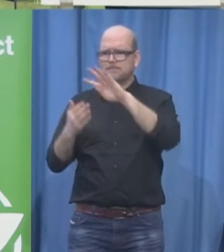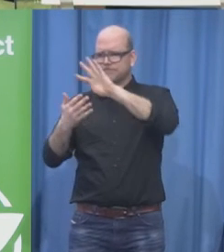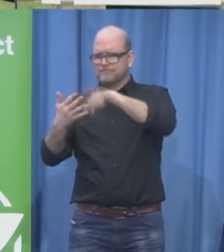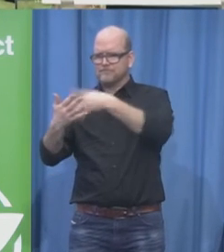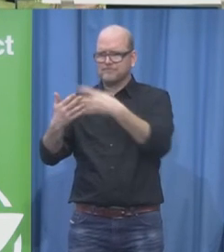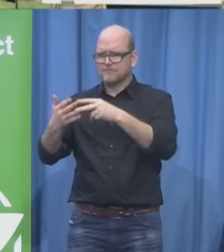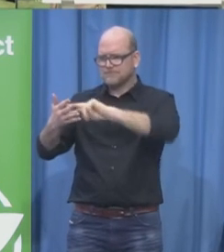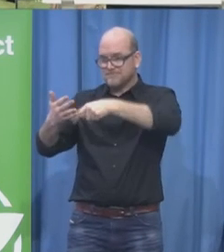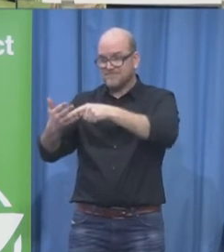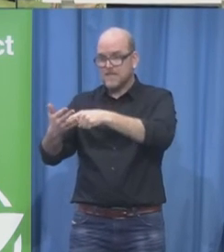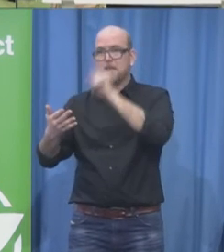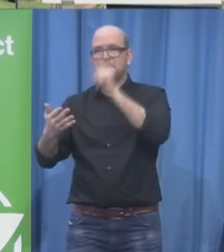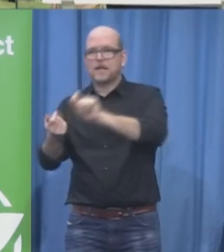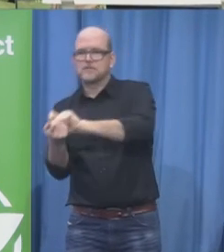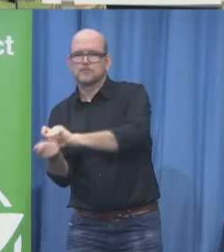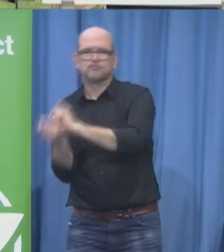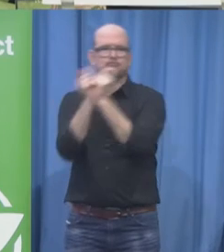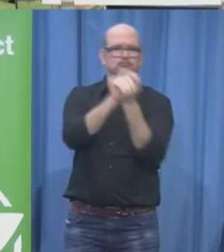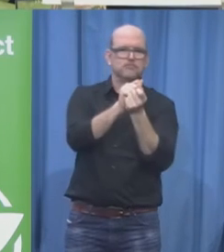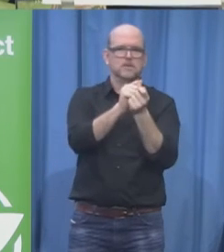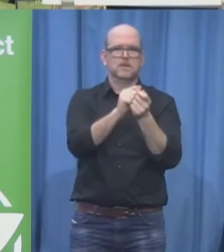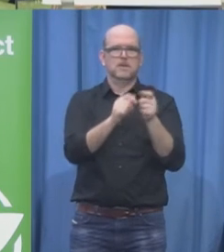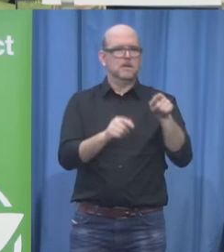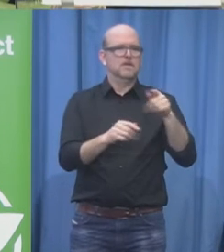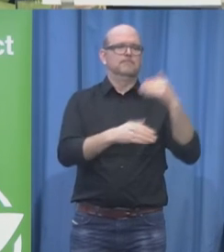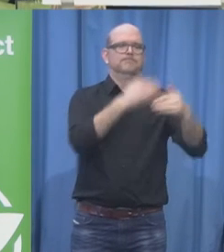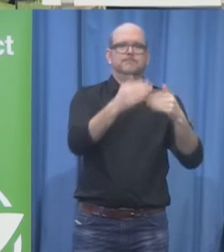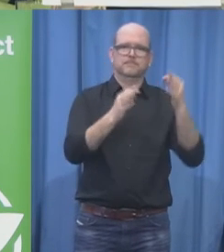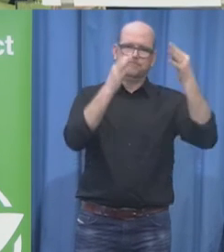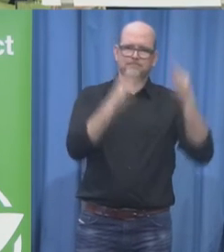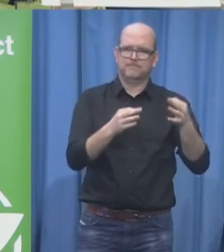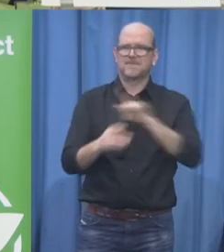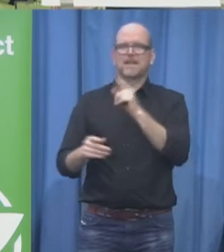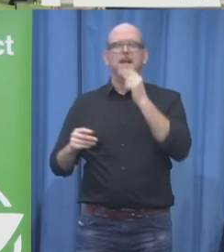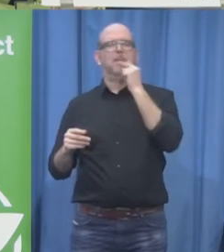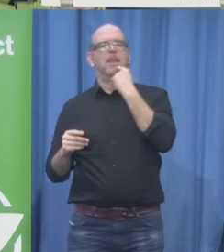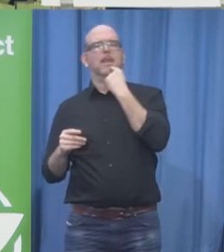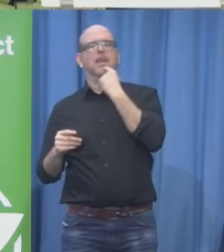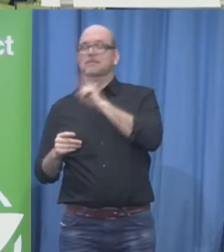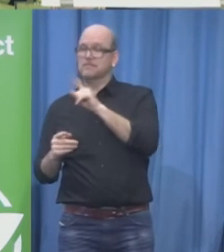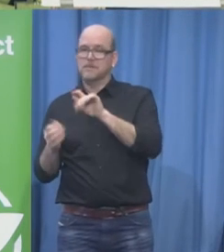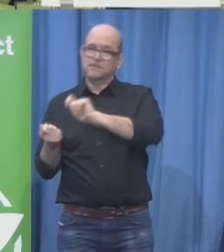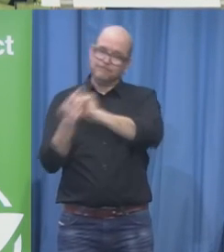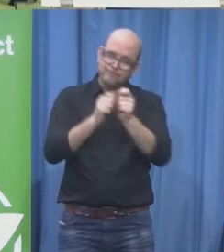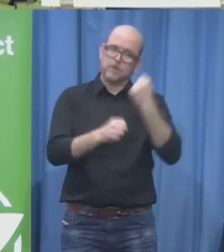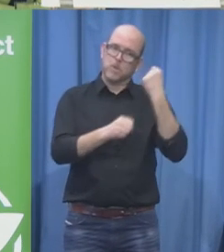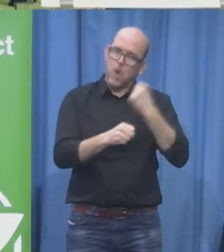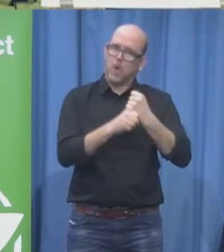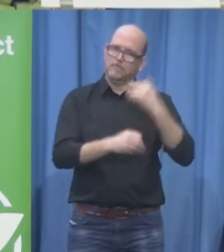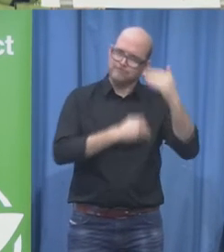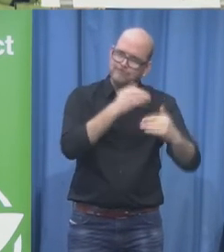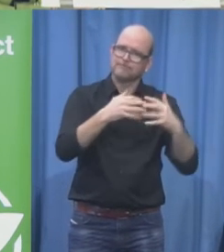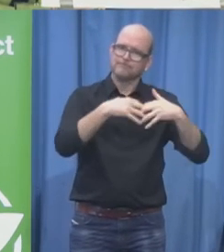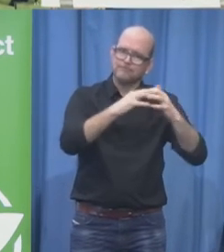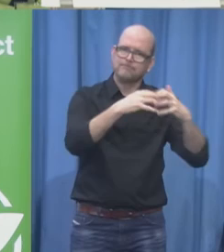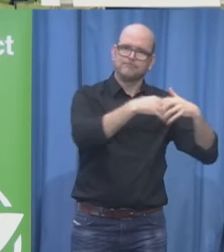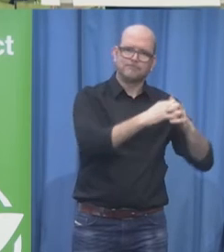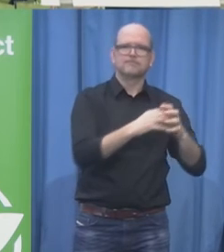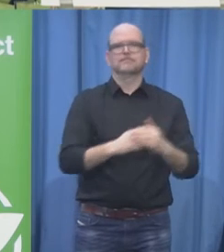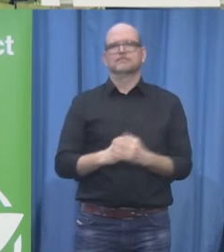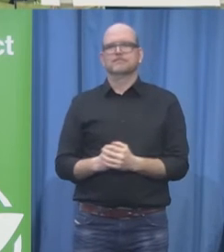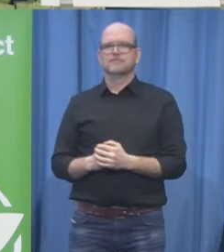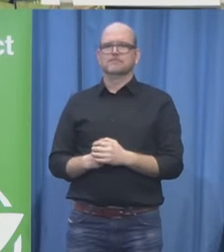the permanent mission of Austria is therefore very pleased to have the opportunity to support this great